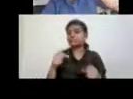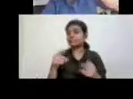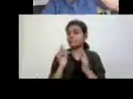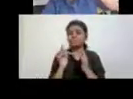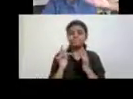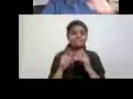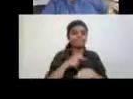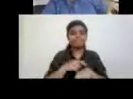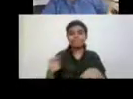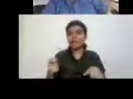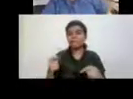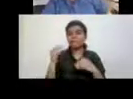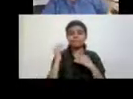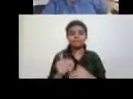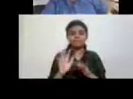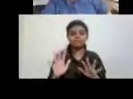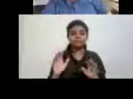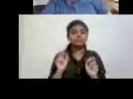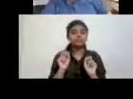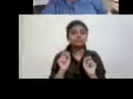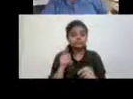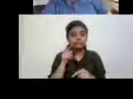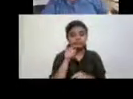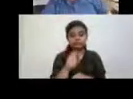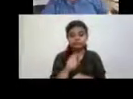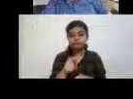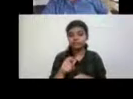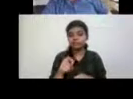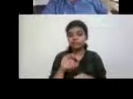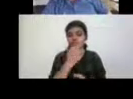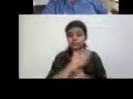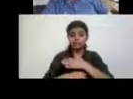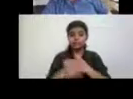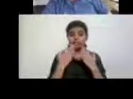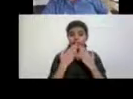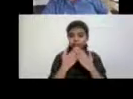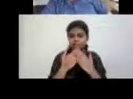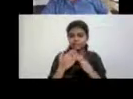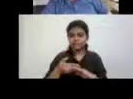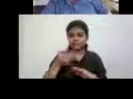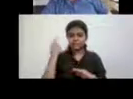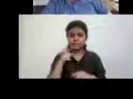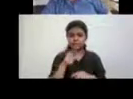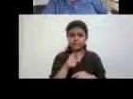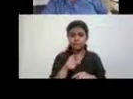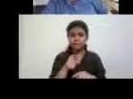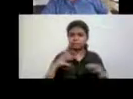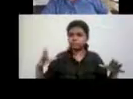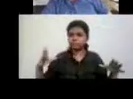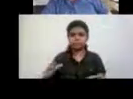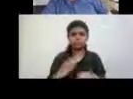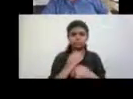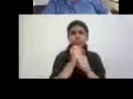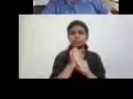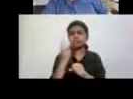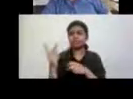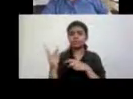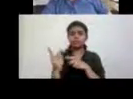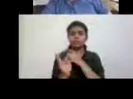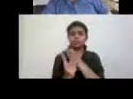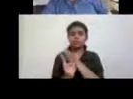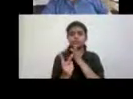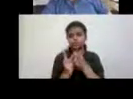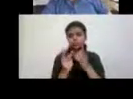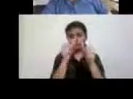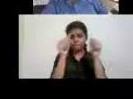and I would say that critical disability studies, which you had mentioned, uh, uh, is an amalgam of the two models and trying